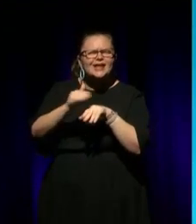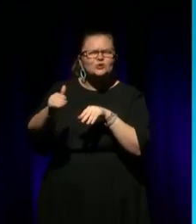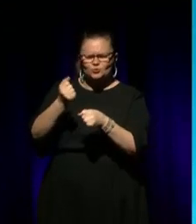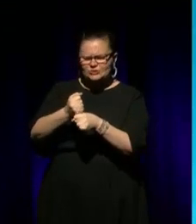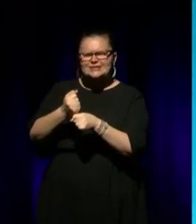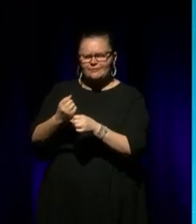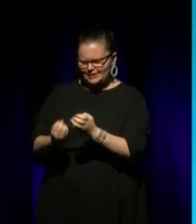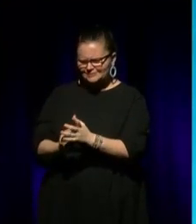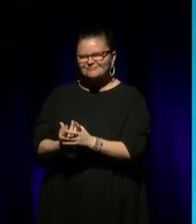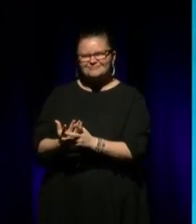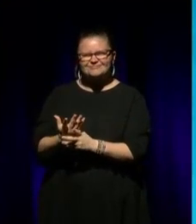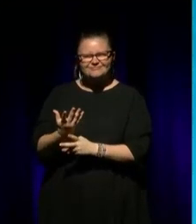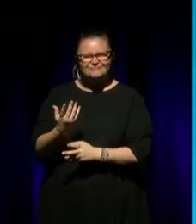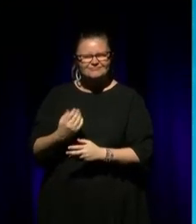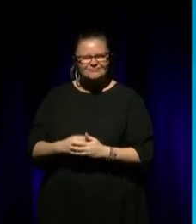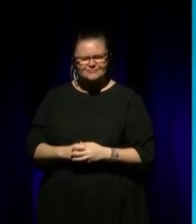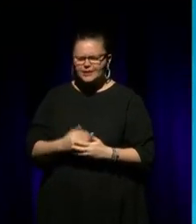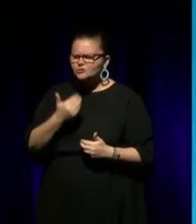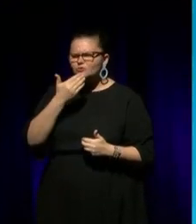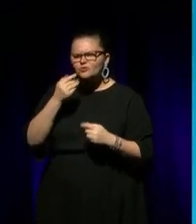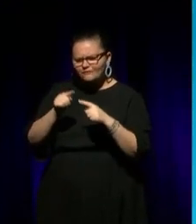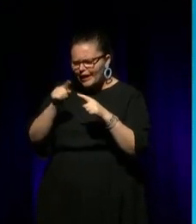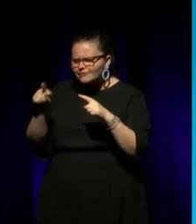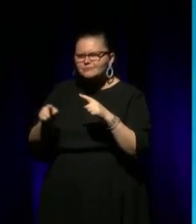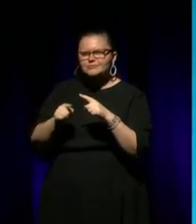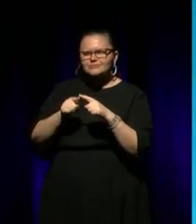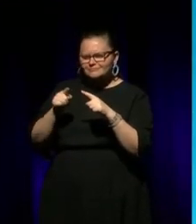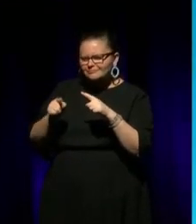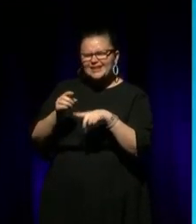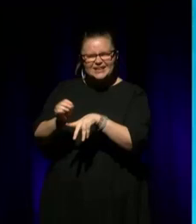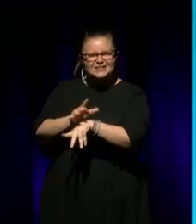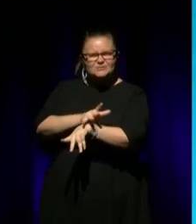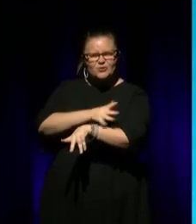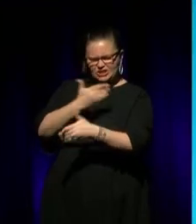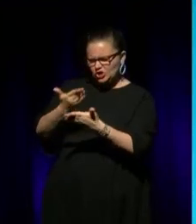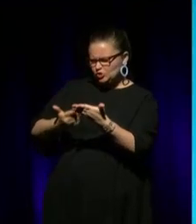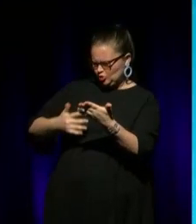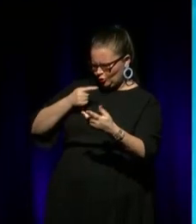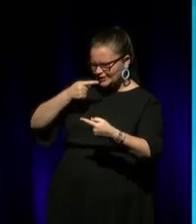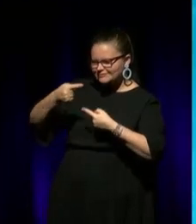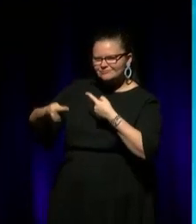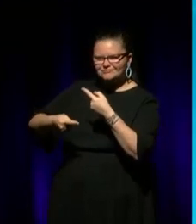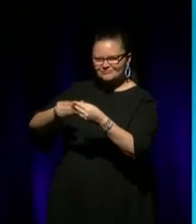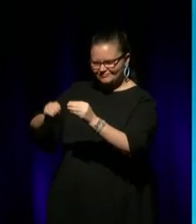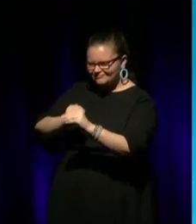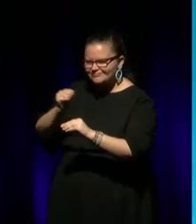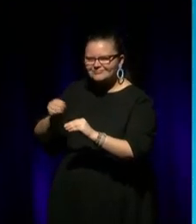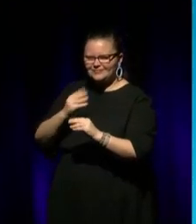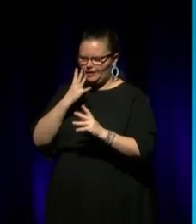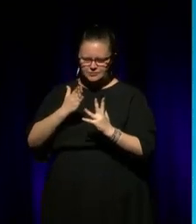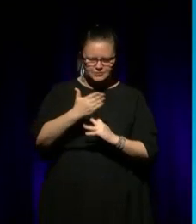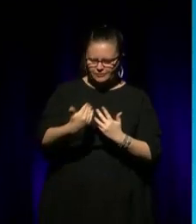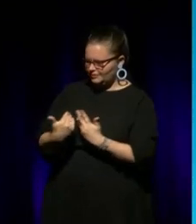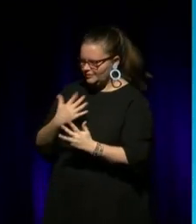so, there's this beautiful cycle of inspiration, and stories being passed through the families. So Sorry. Sorry, Janelle.